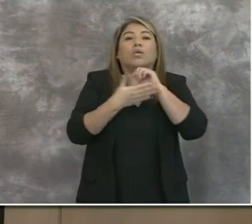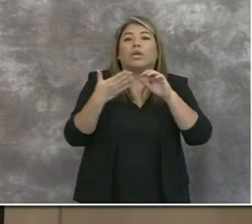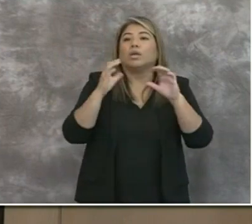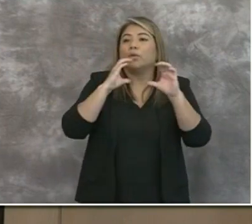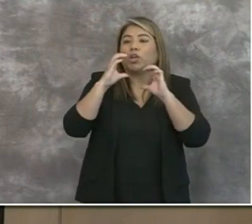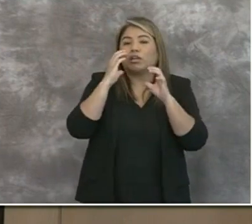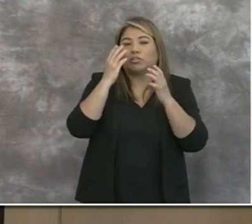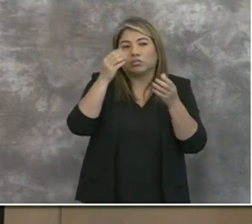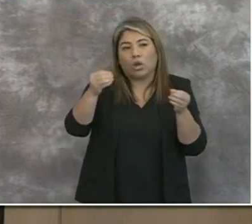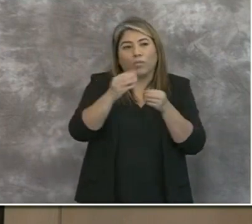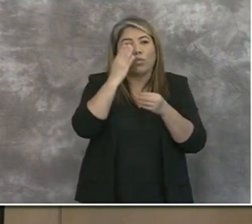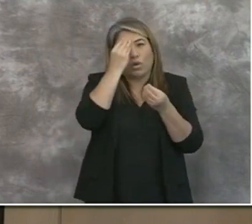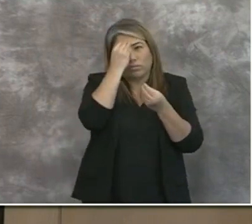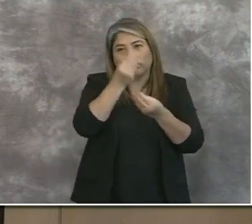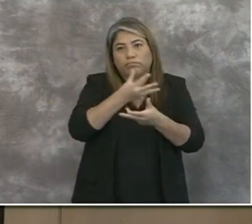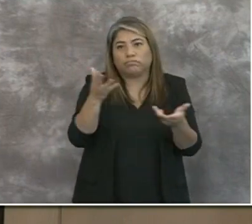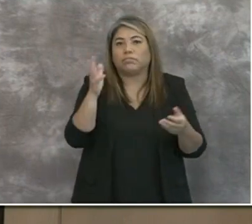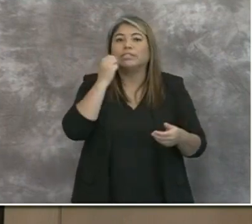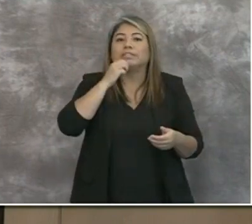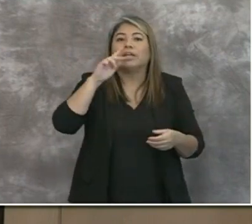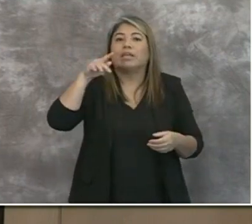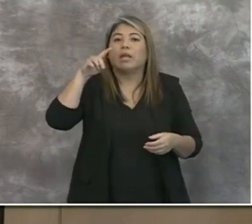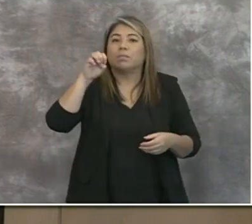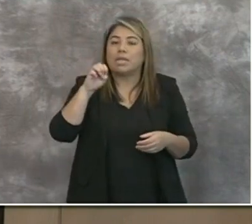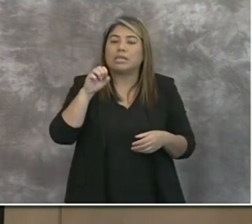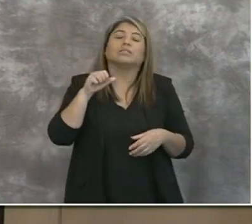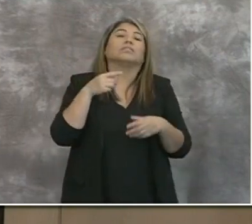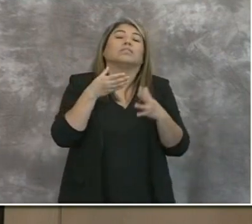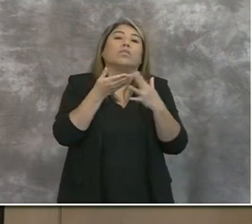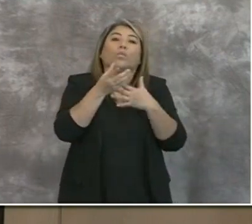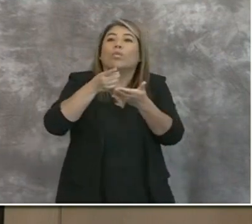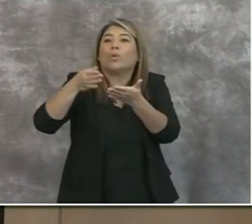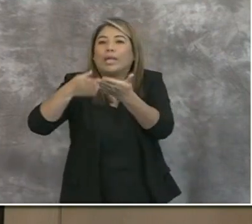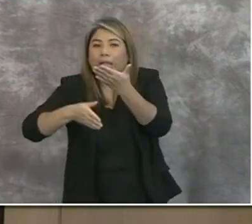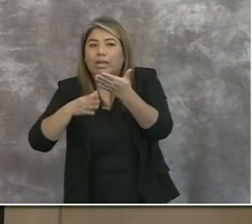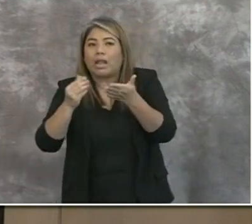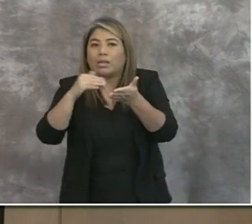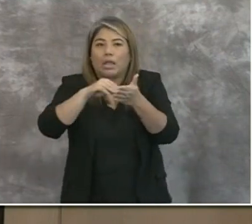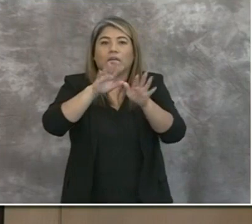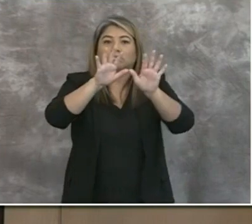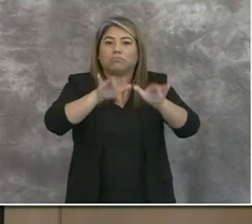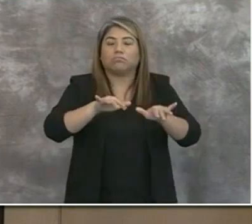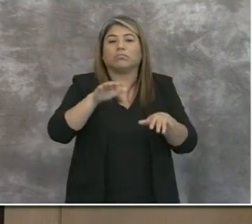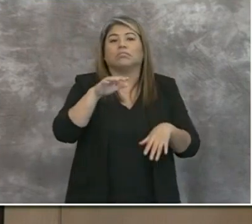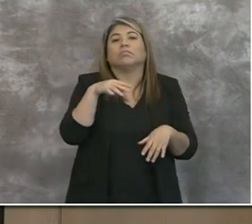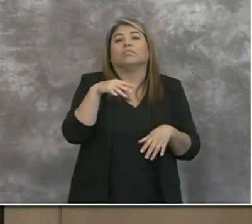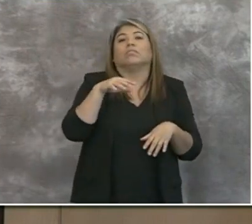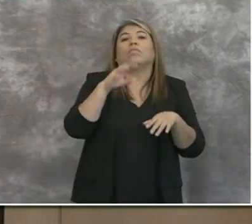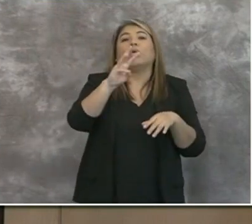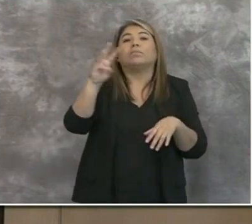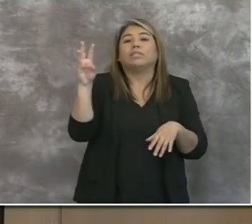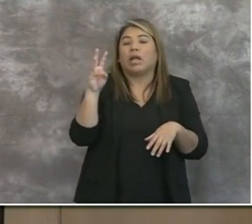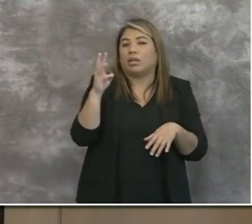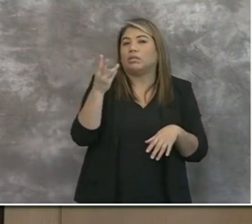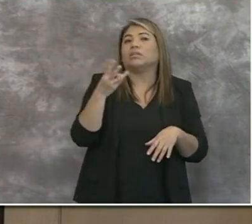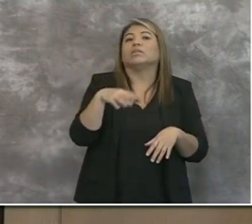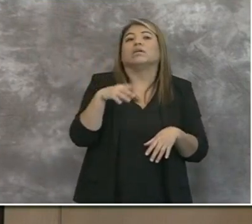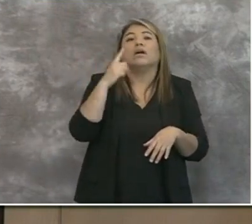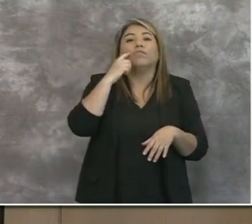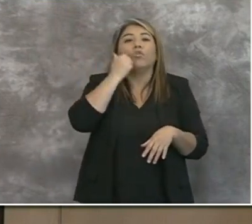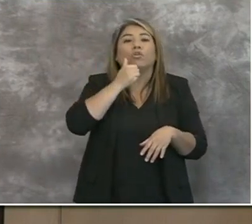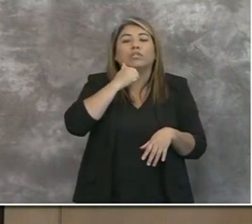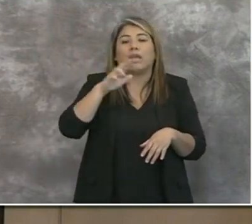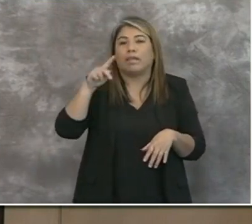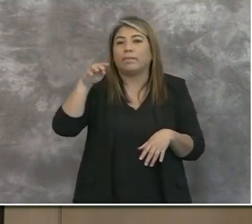will send out daily updates over the weekend. And again, you can log on to our coronavirus website for daily updates